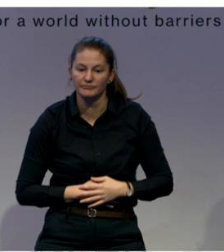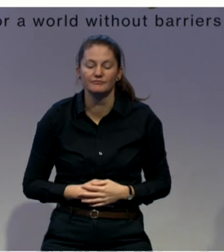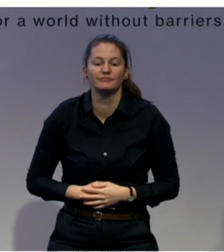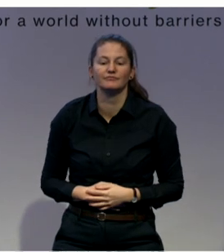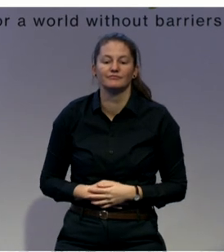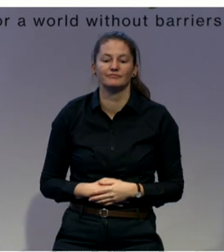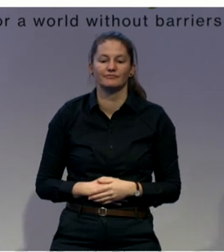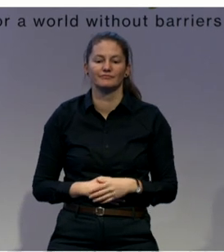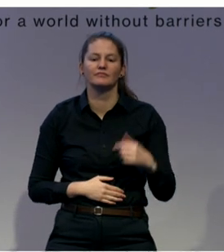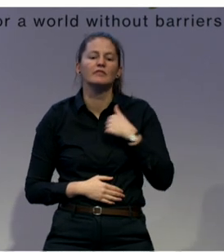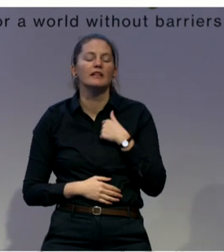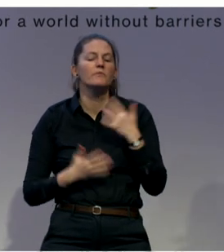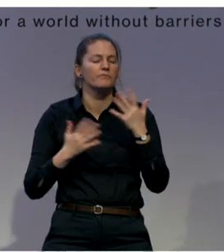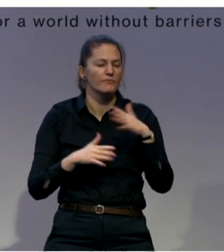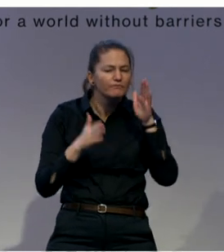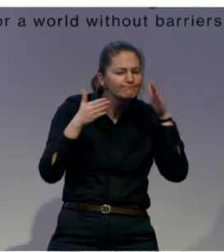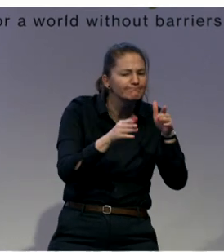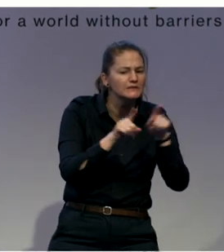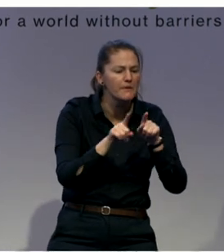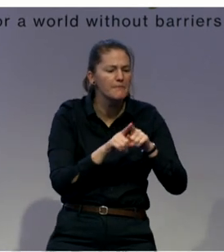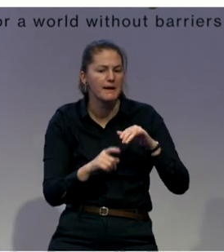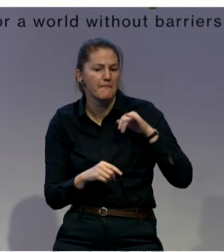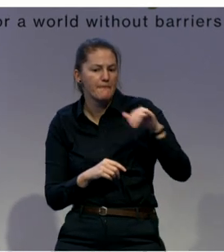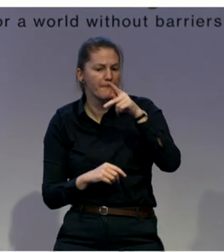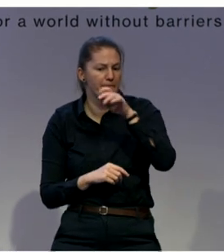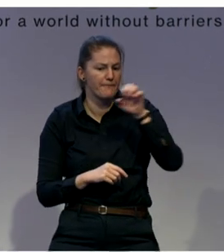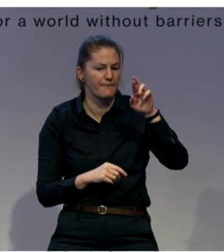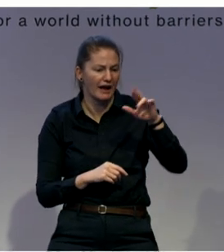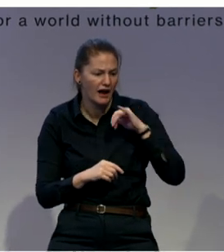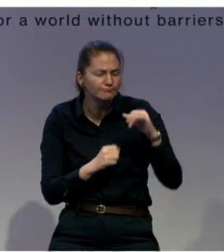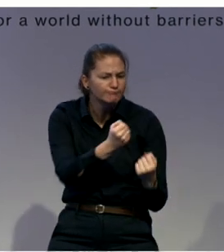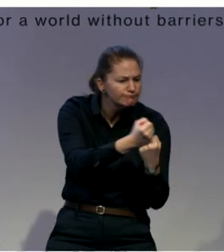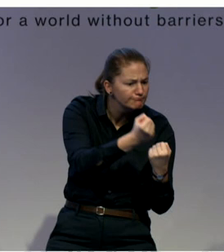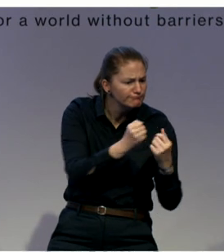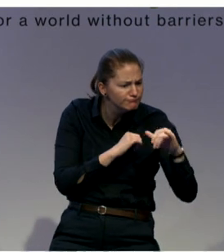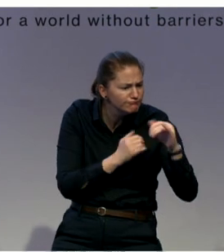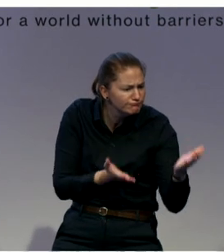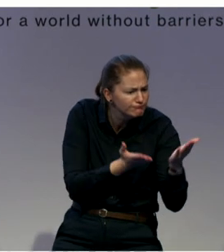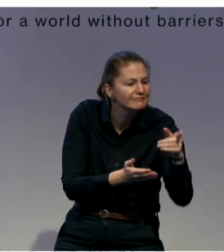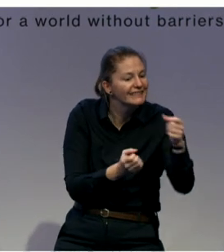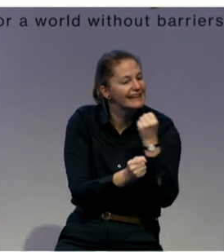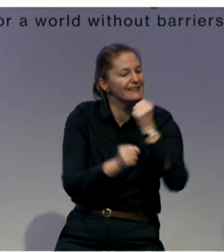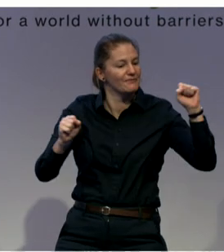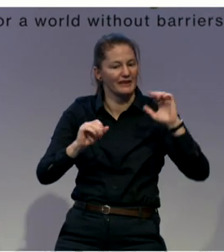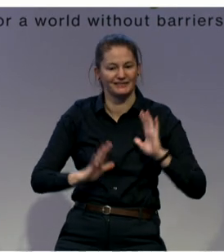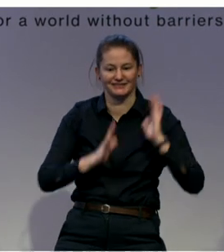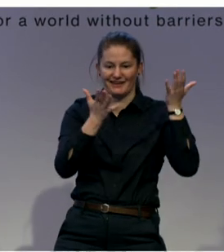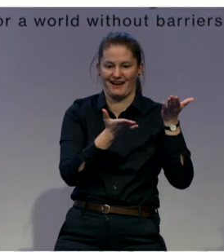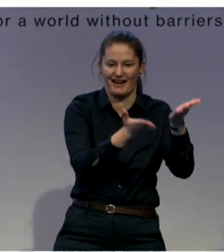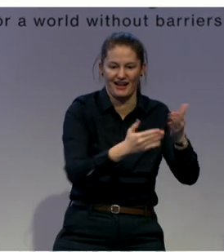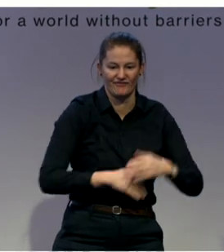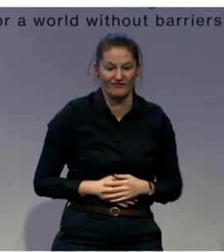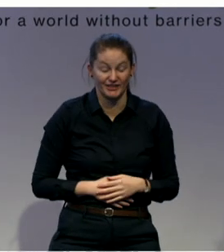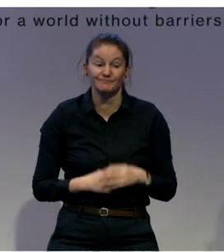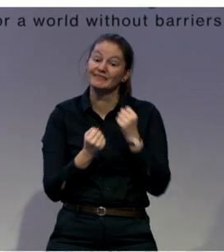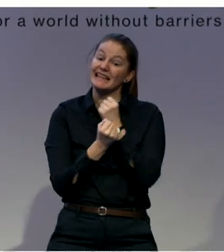independent living. You may ask now, what is independent living? Well, independent living is choice